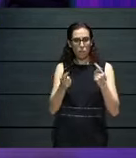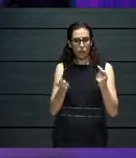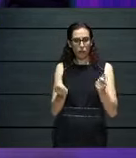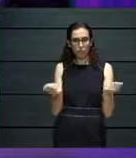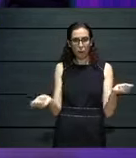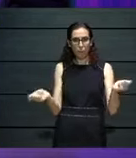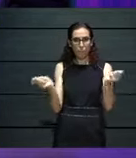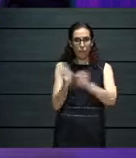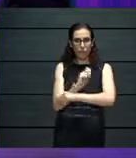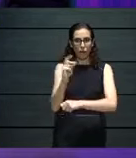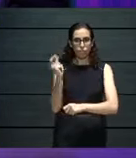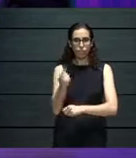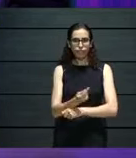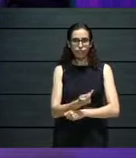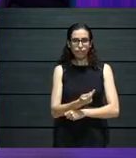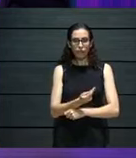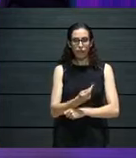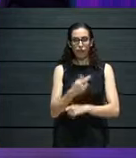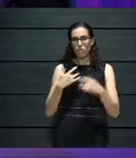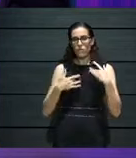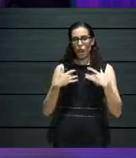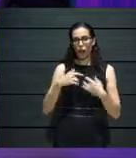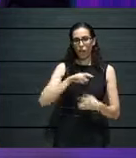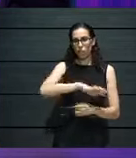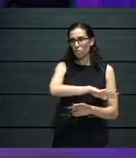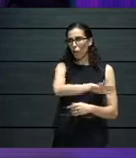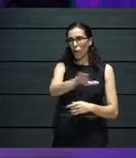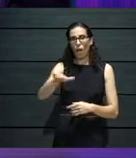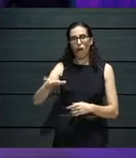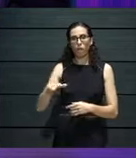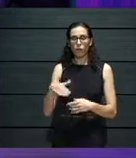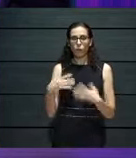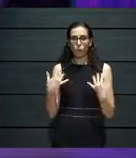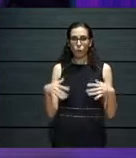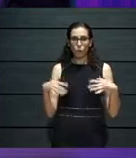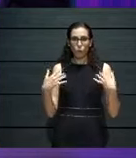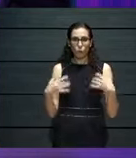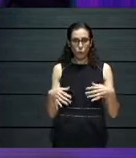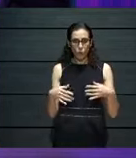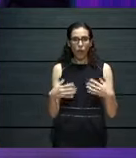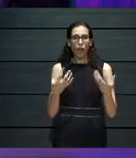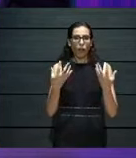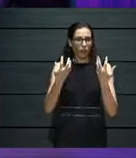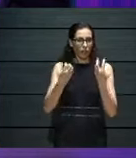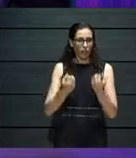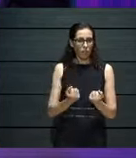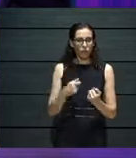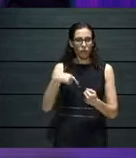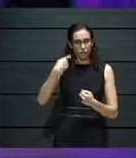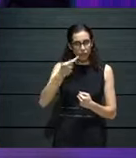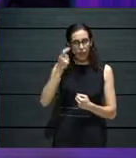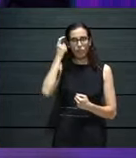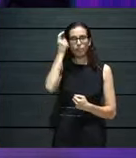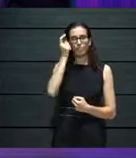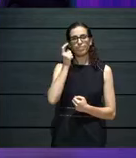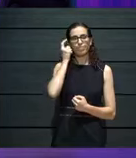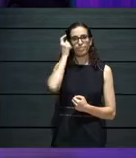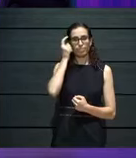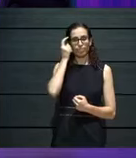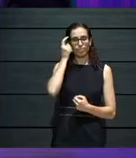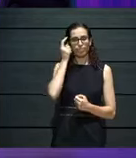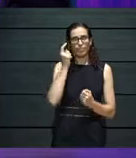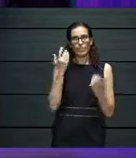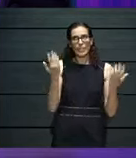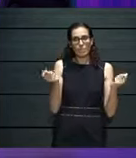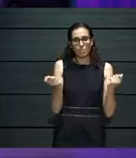our lives, in everyone's lives practically, we had to rethink, had to reinvent ourselves and